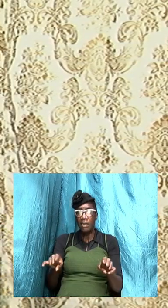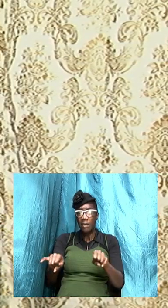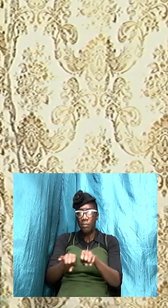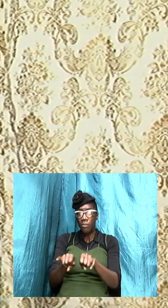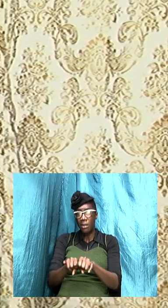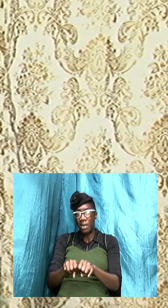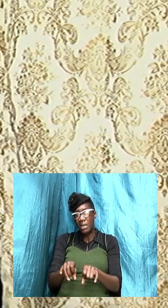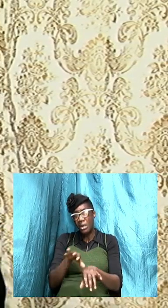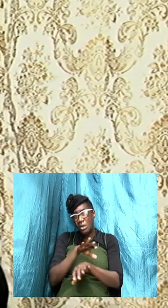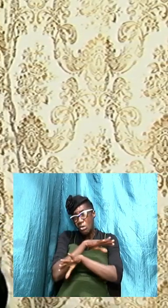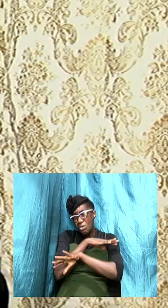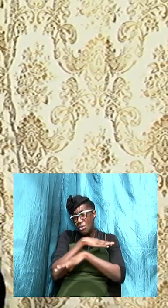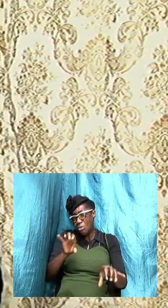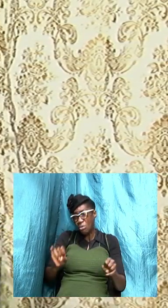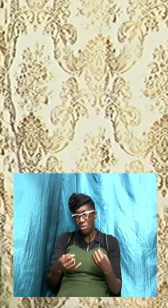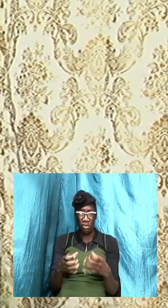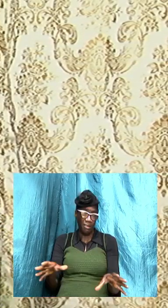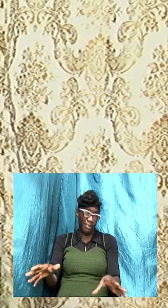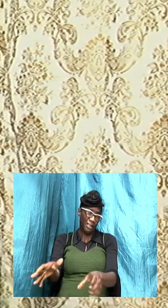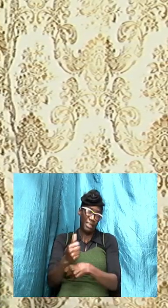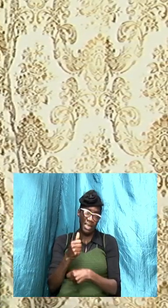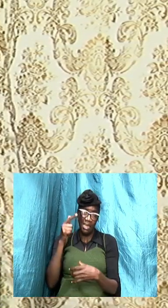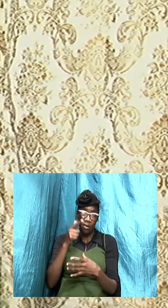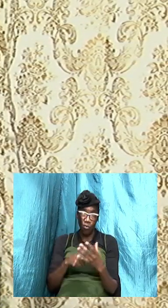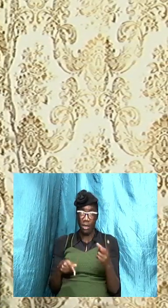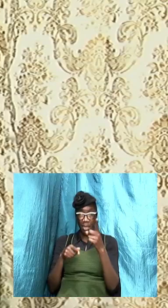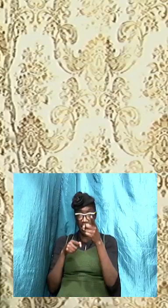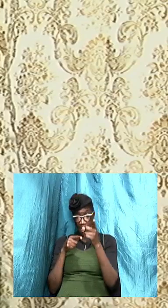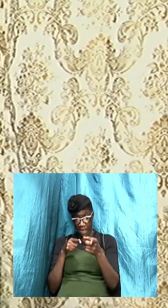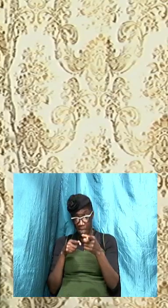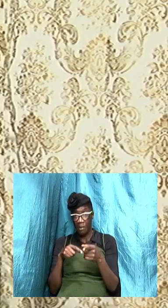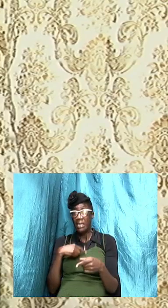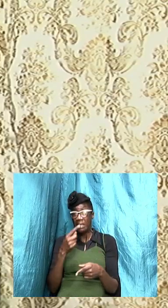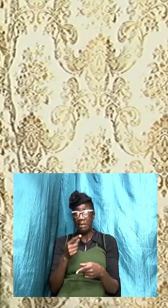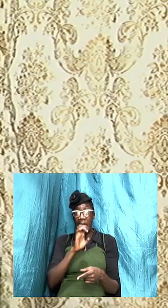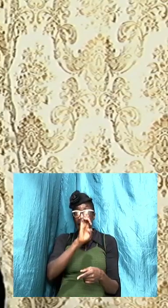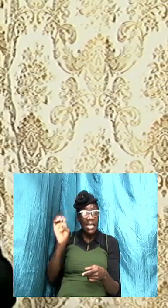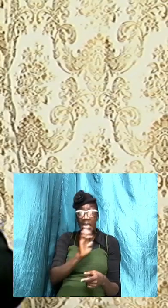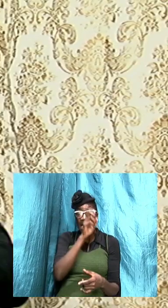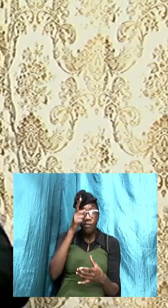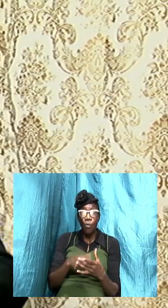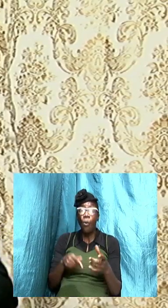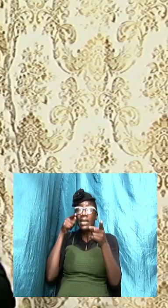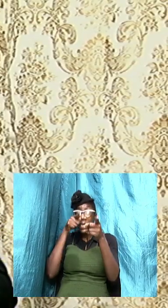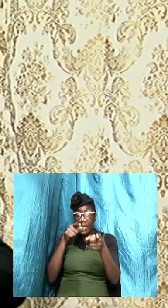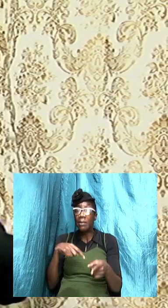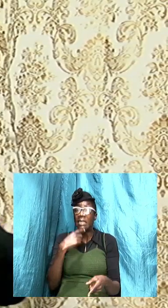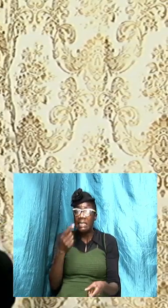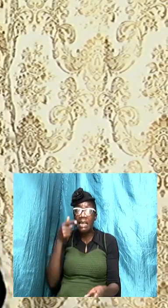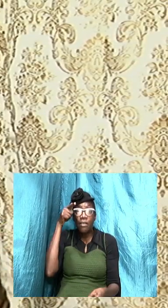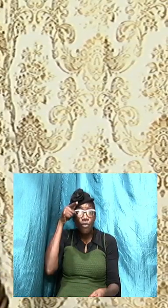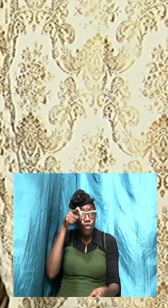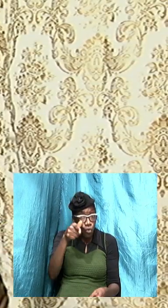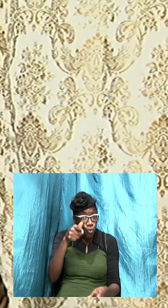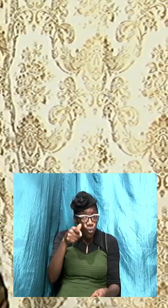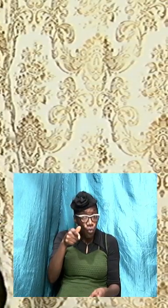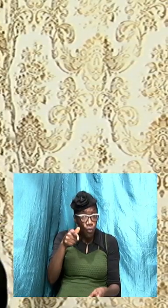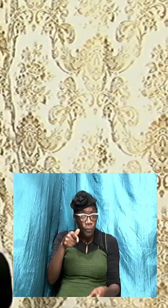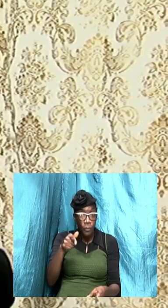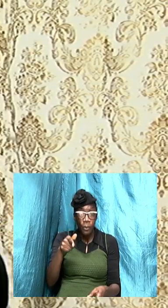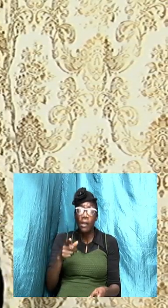take what is being taught even what I'm saying to you and I'm making sure that I'm coming to you from bible